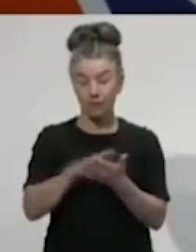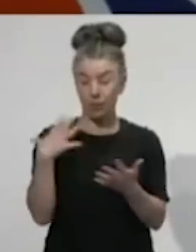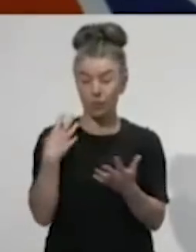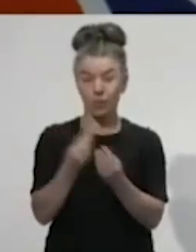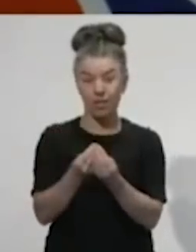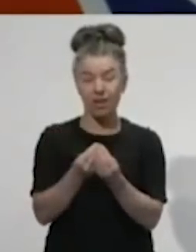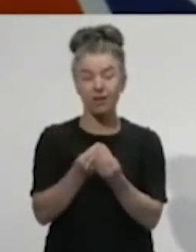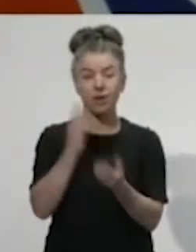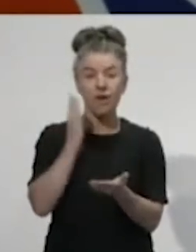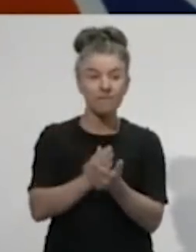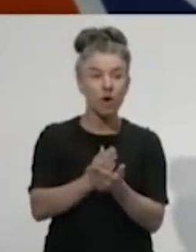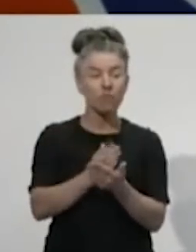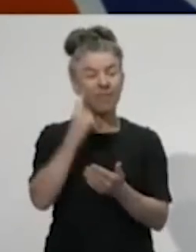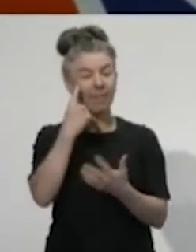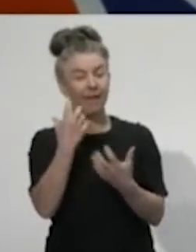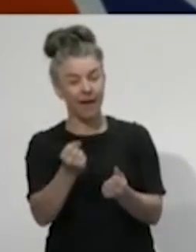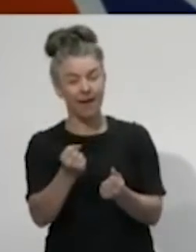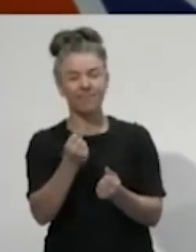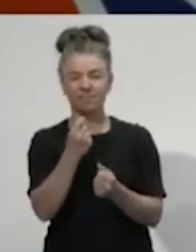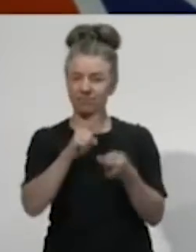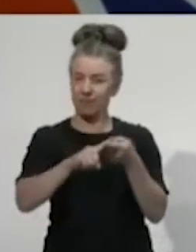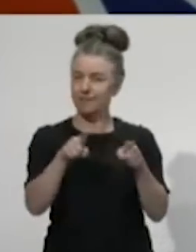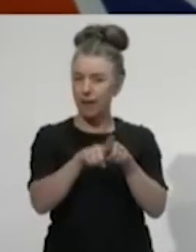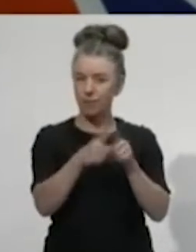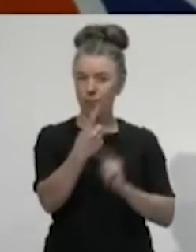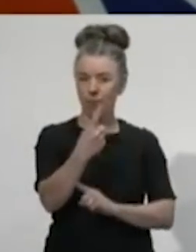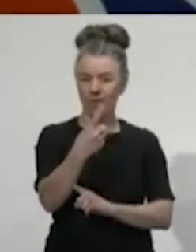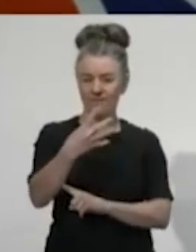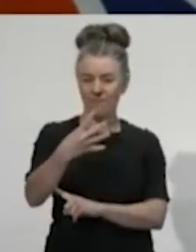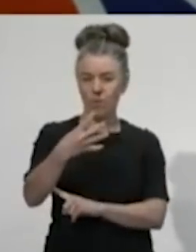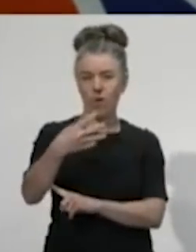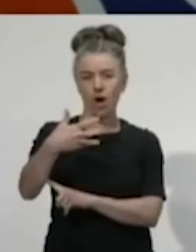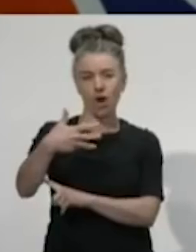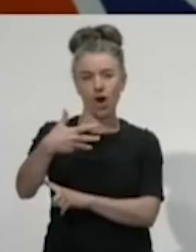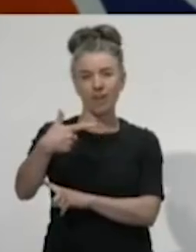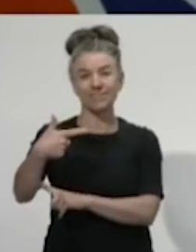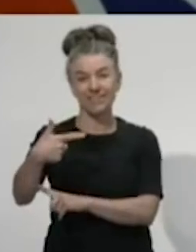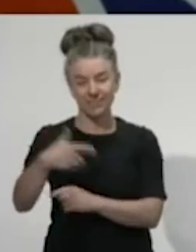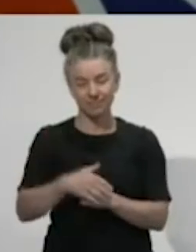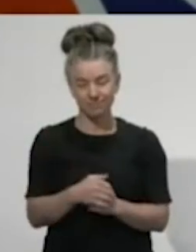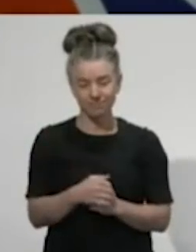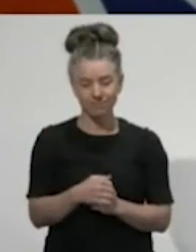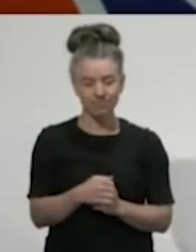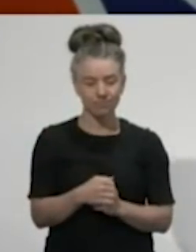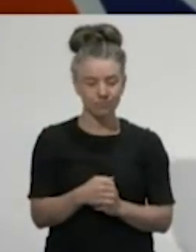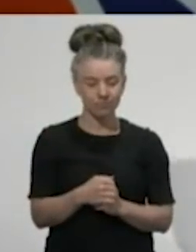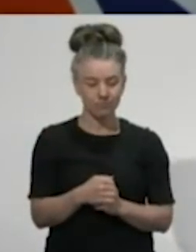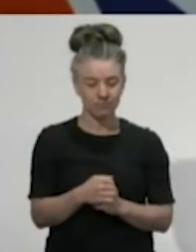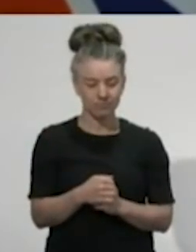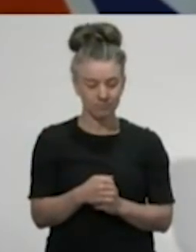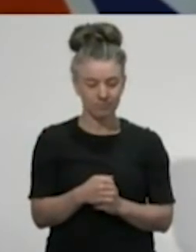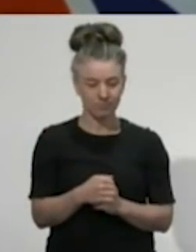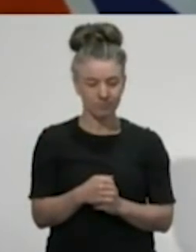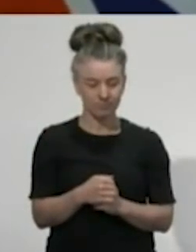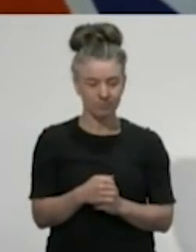confirmed and probable cases remains at 1,497, of which 1,147 are